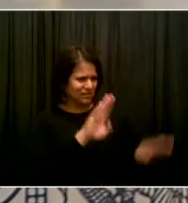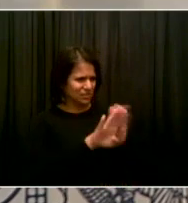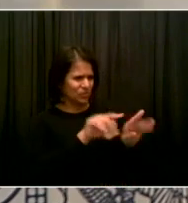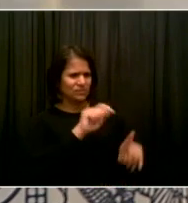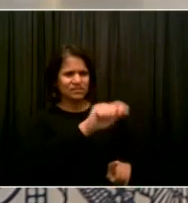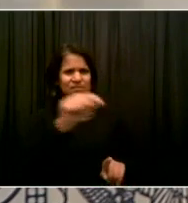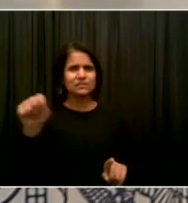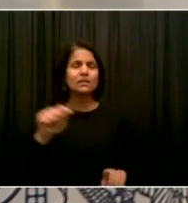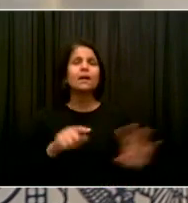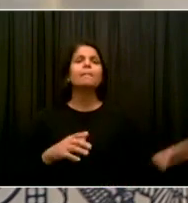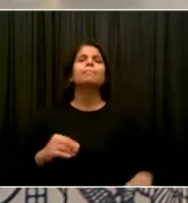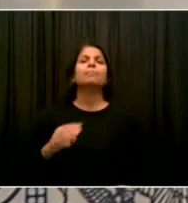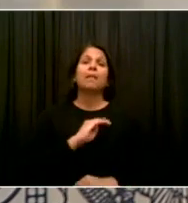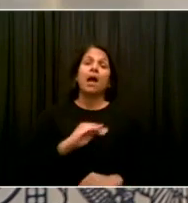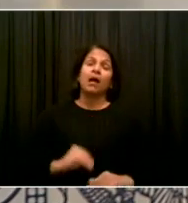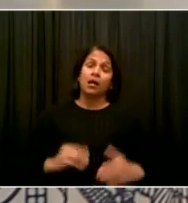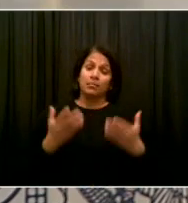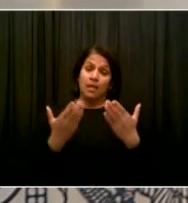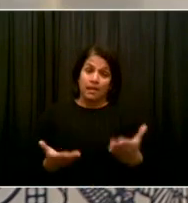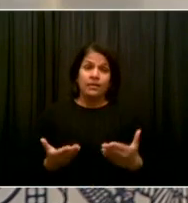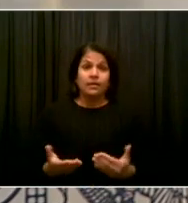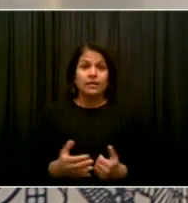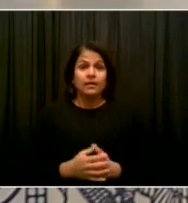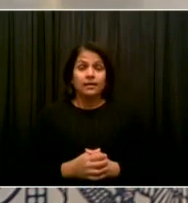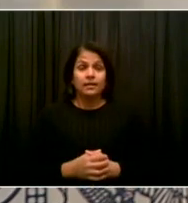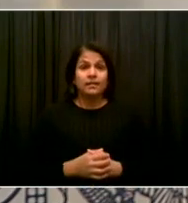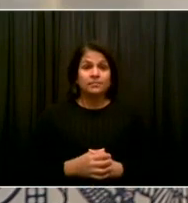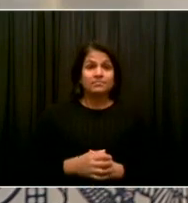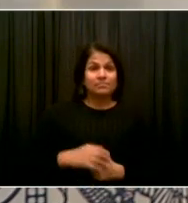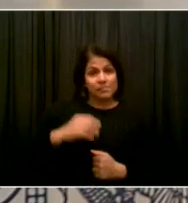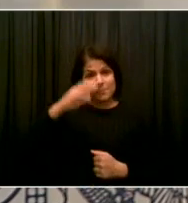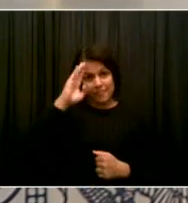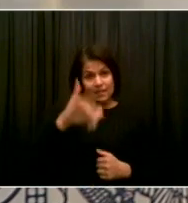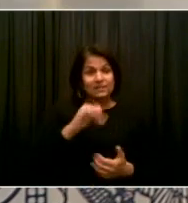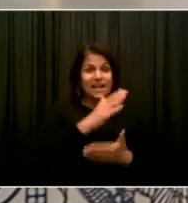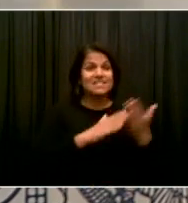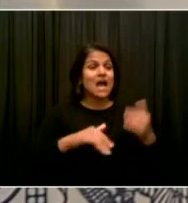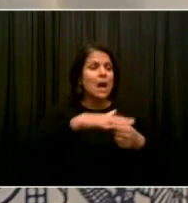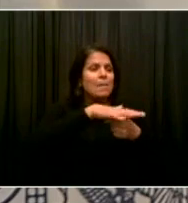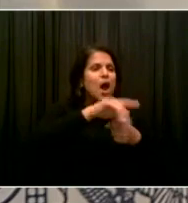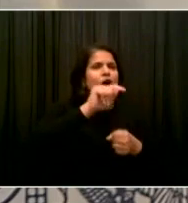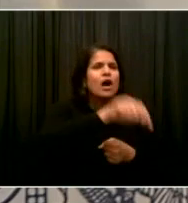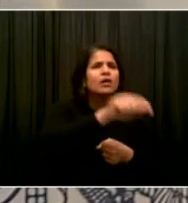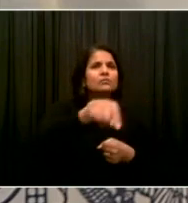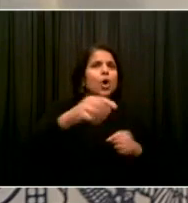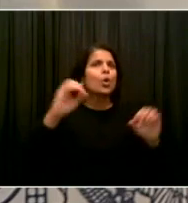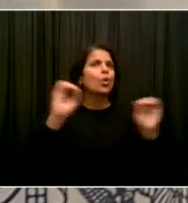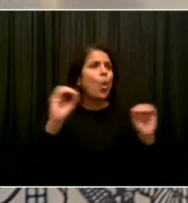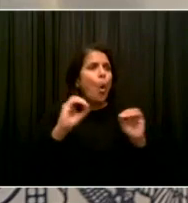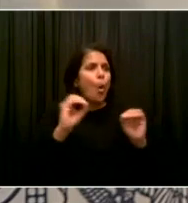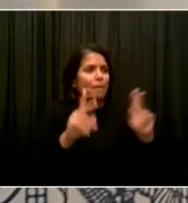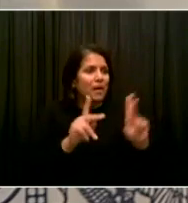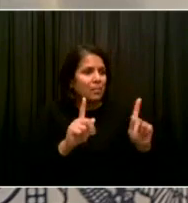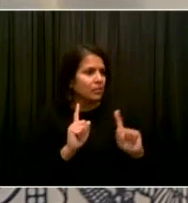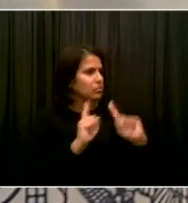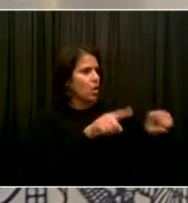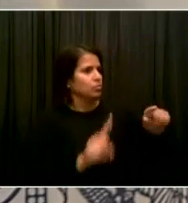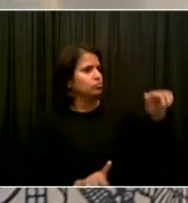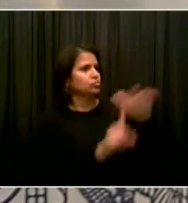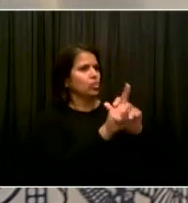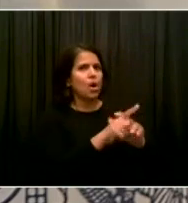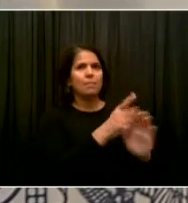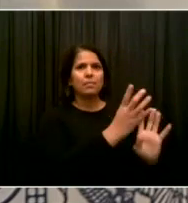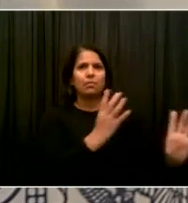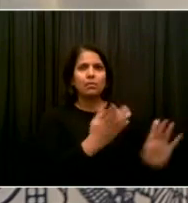saw a very decreased demand at some of the sites. We moved to a focus on mobile sites where we're getting really good results. Uh,